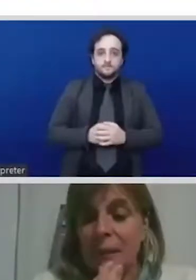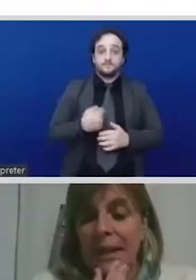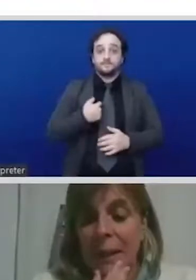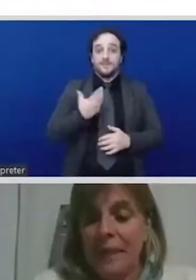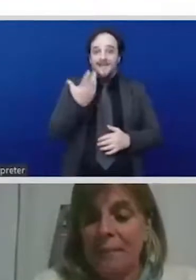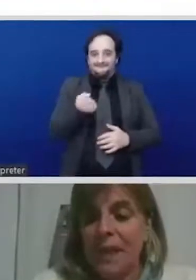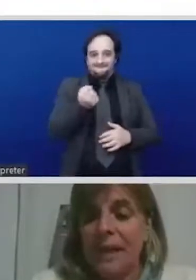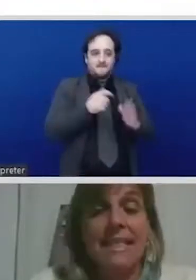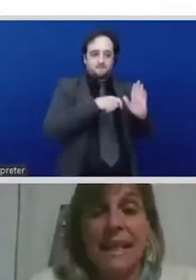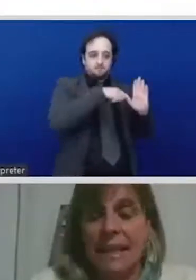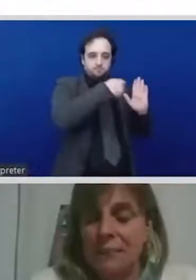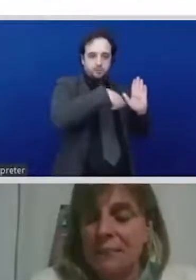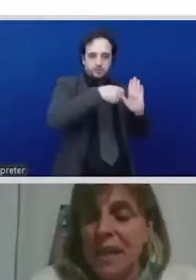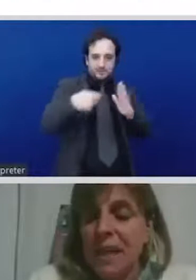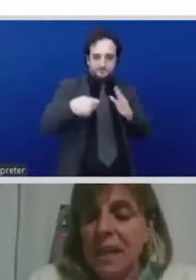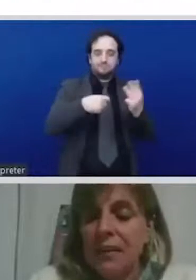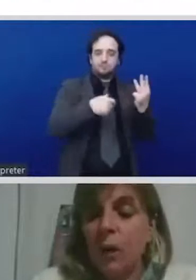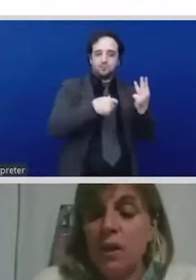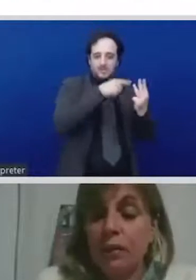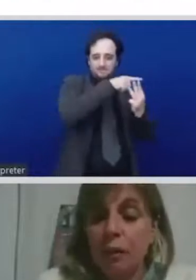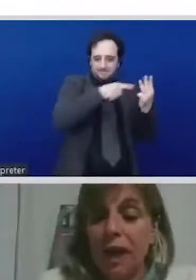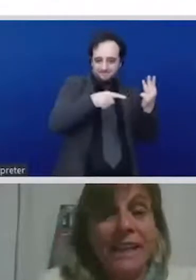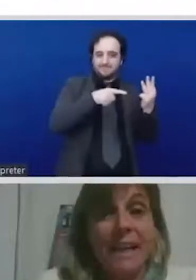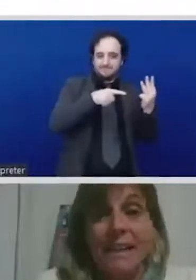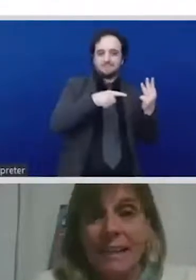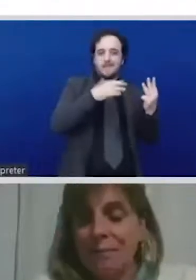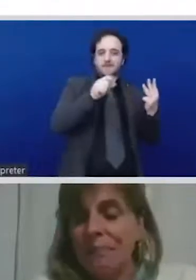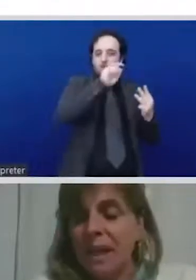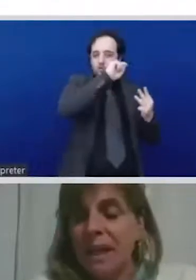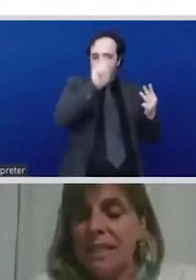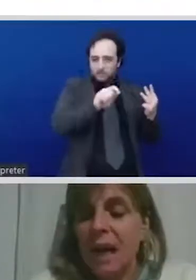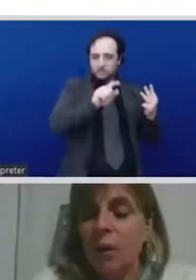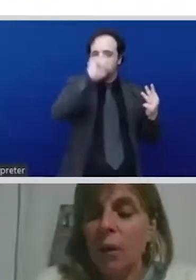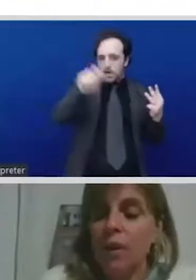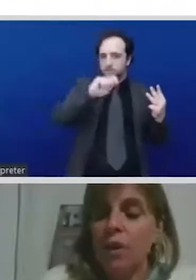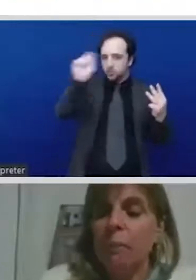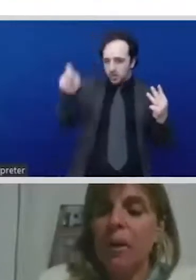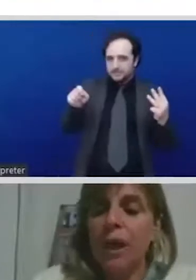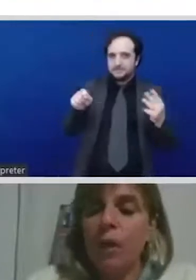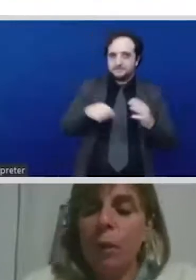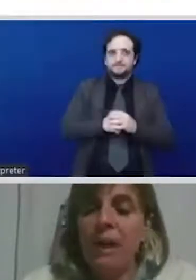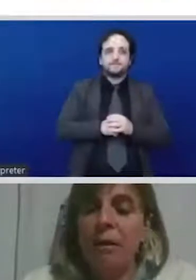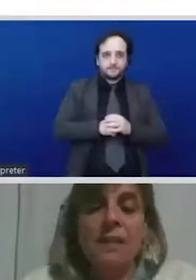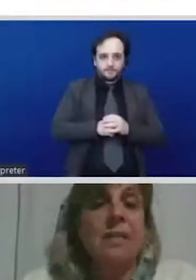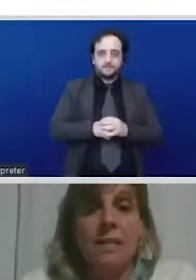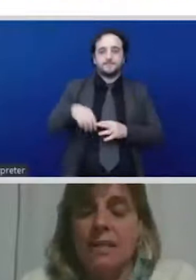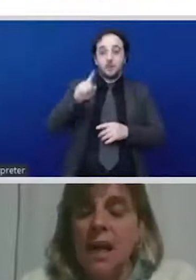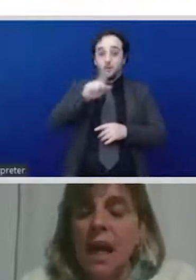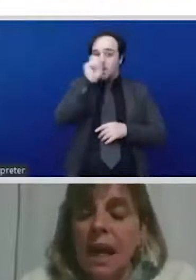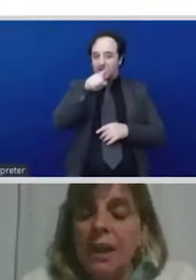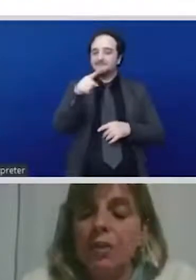Mariyama and Sandra the question for Hayati is how can we talk about the economic crisis